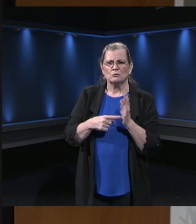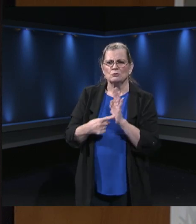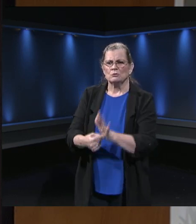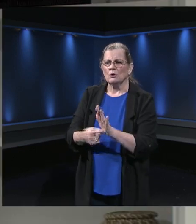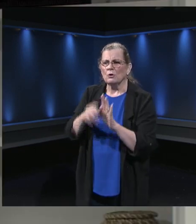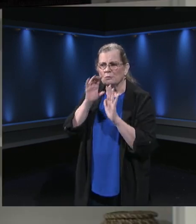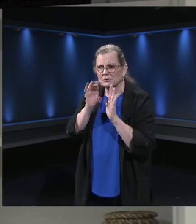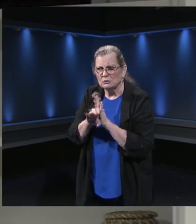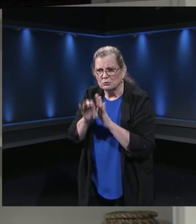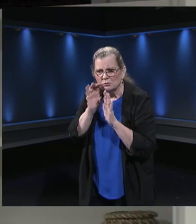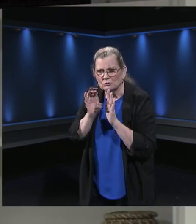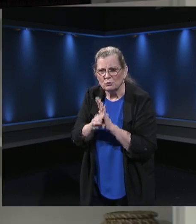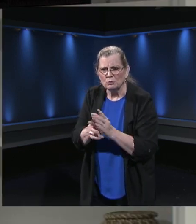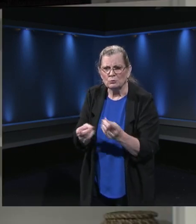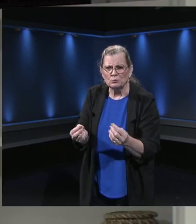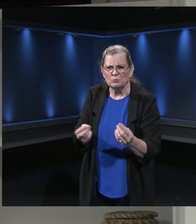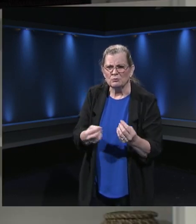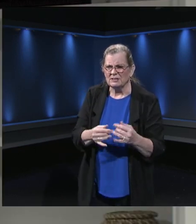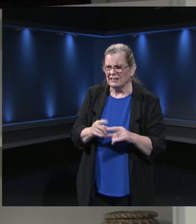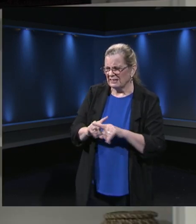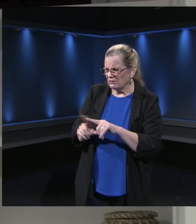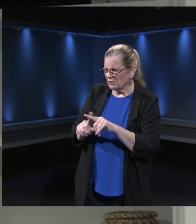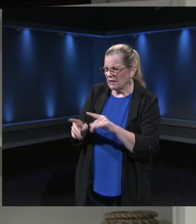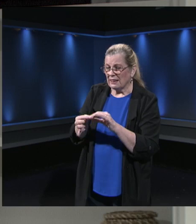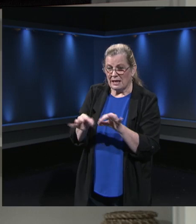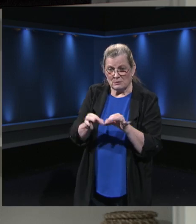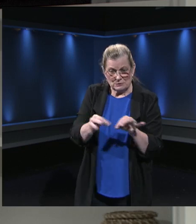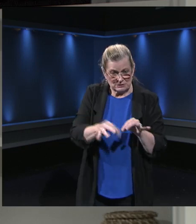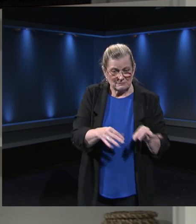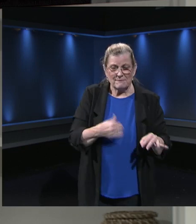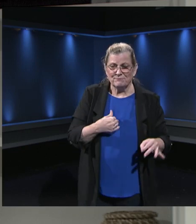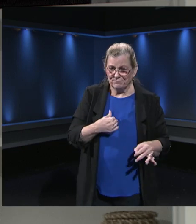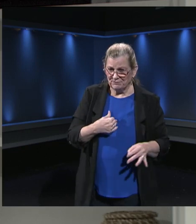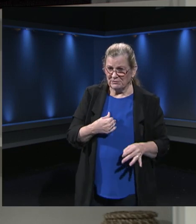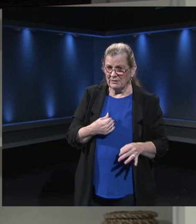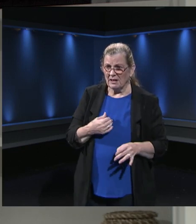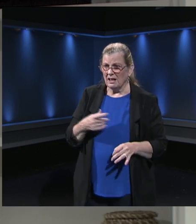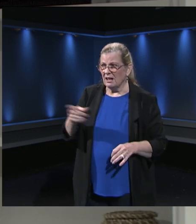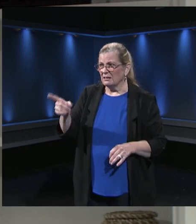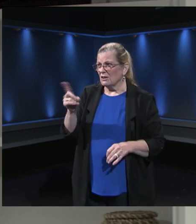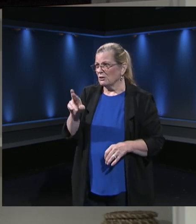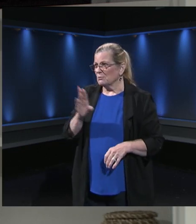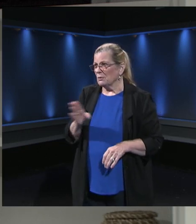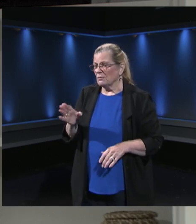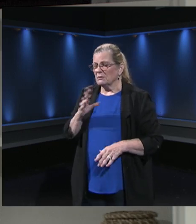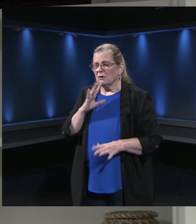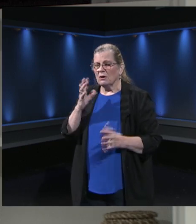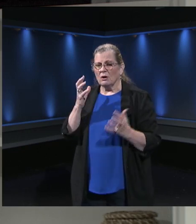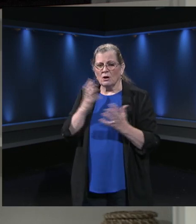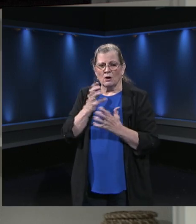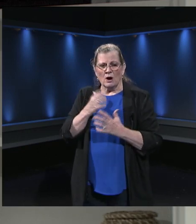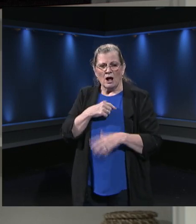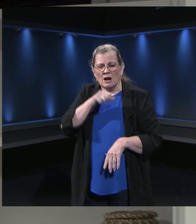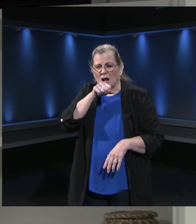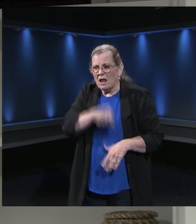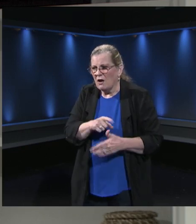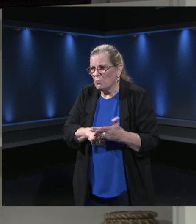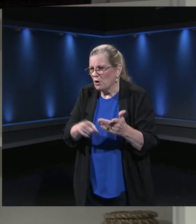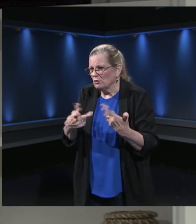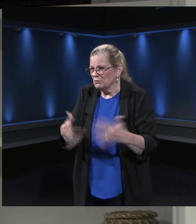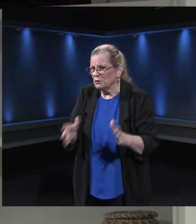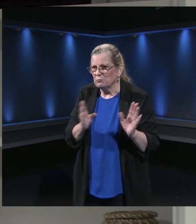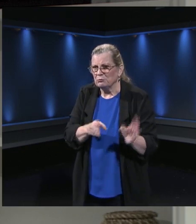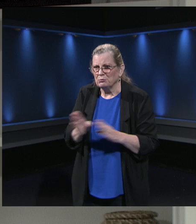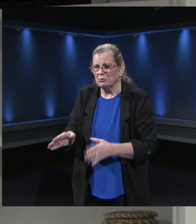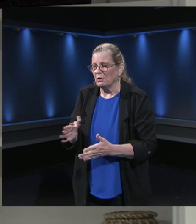love it, Leona. I love it, love it, love it. And one of the things I know you just talked about food, a great shout out to all of our food and nutrition workers